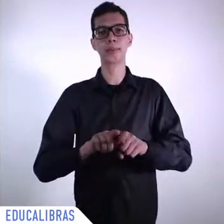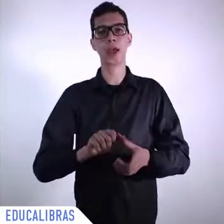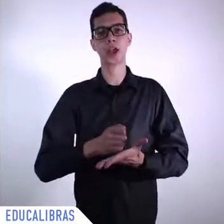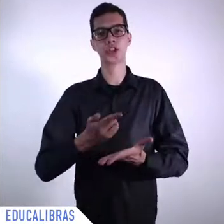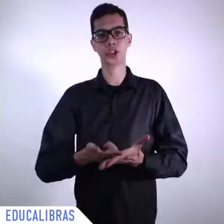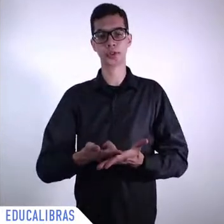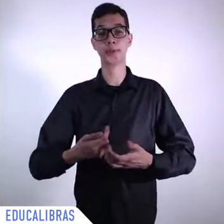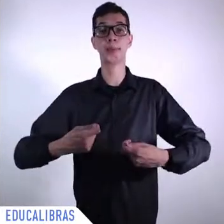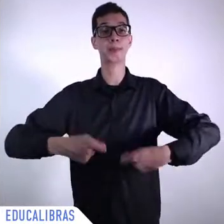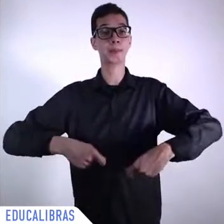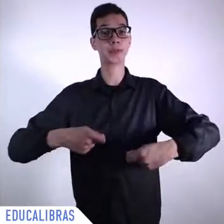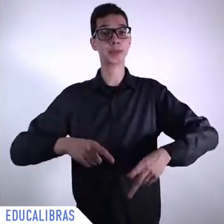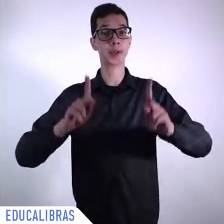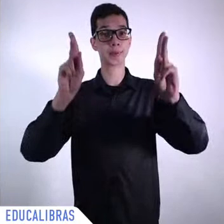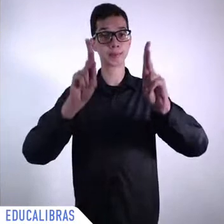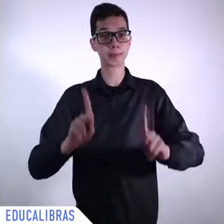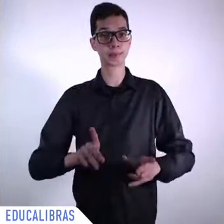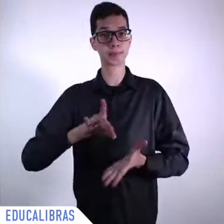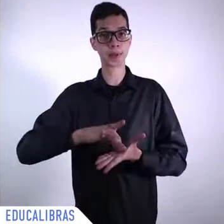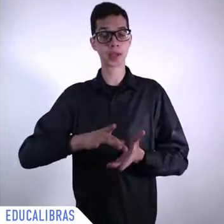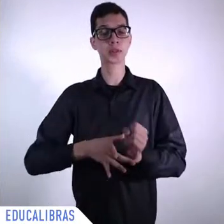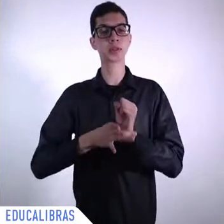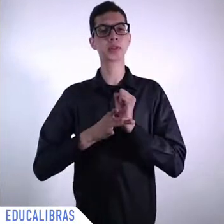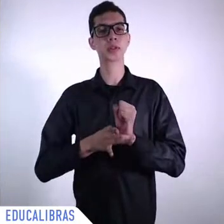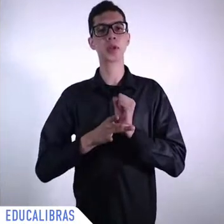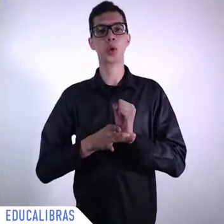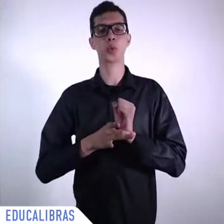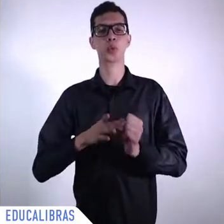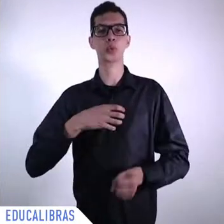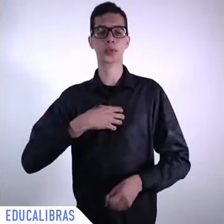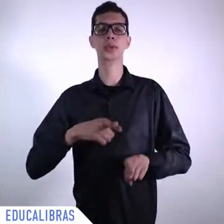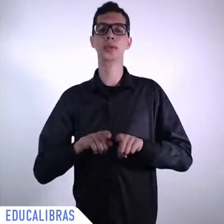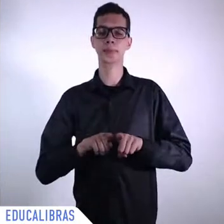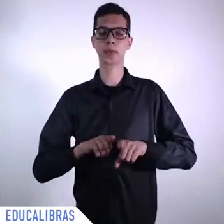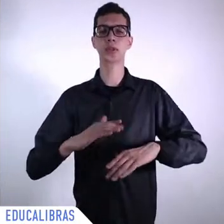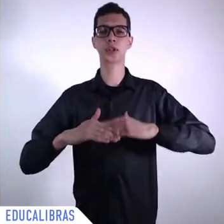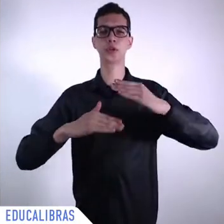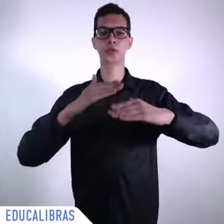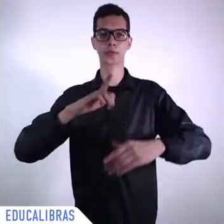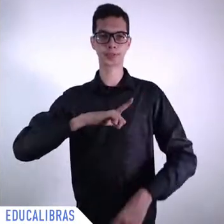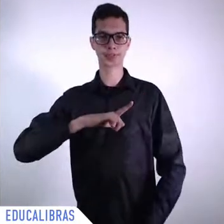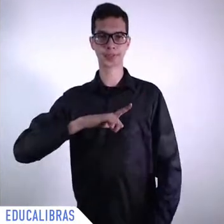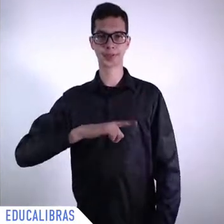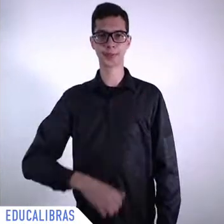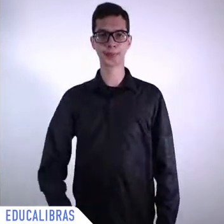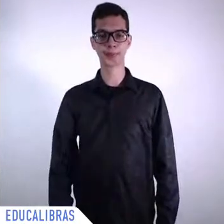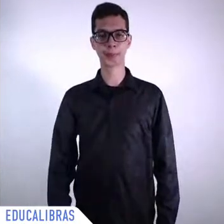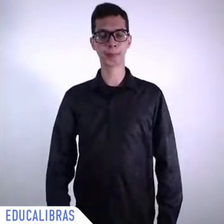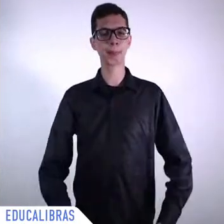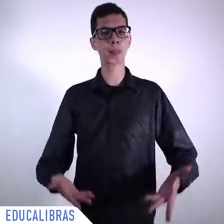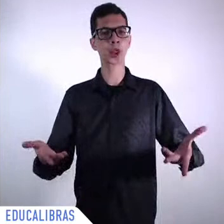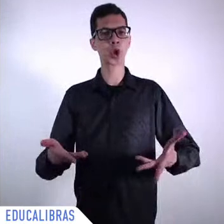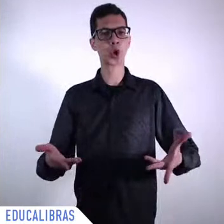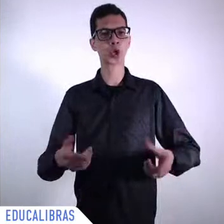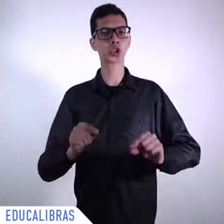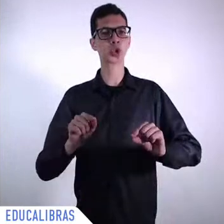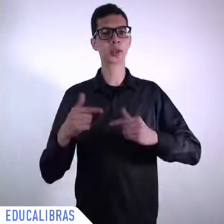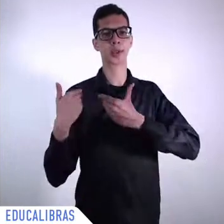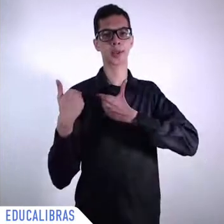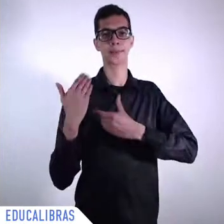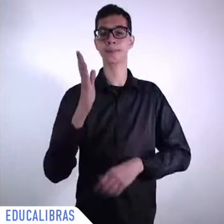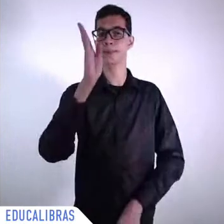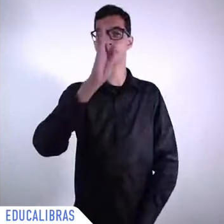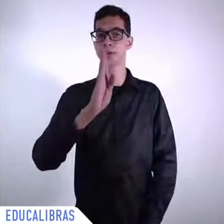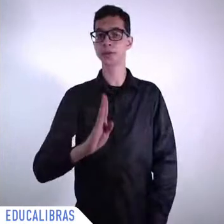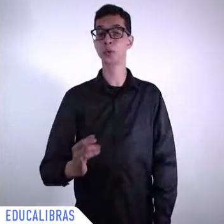And in all this, of course, the role of Brazil is very important, being a founding member of the